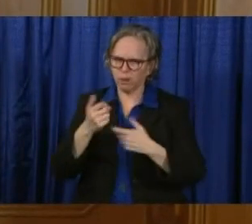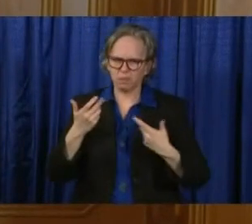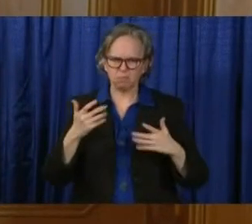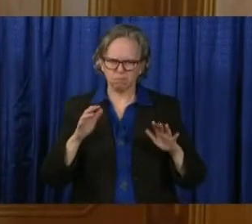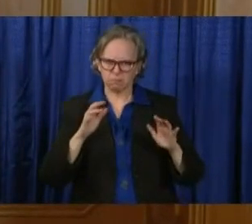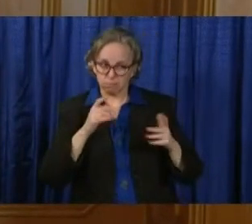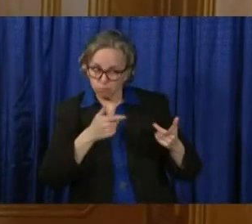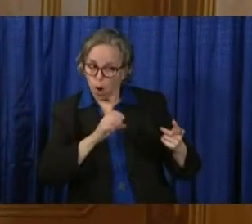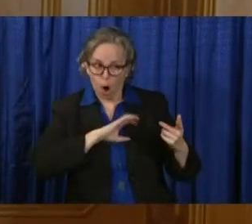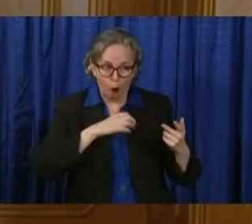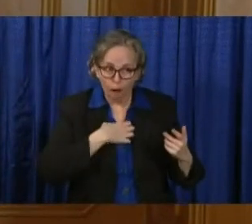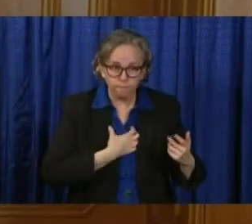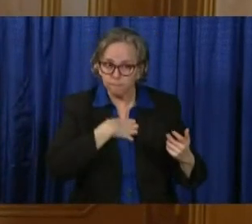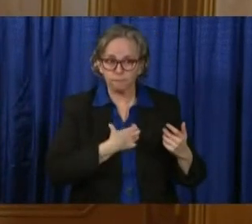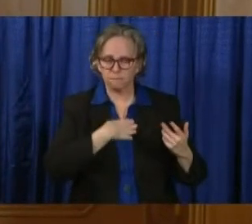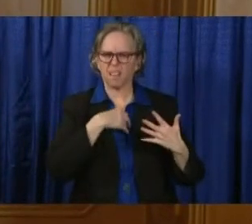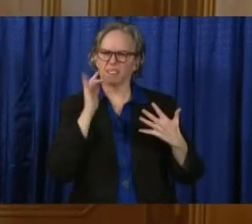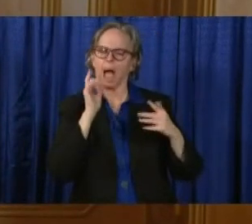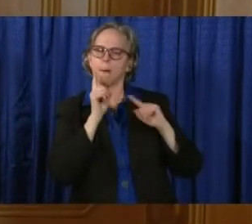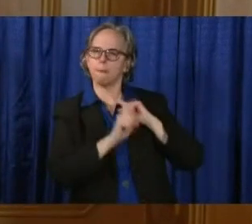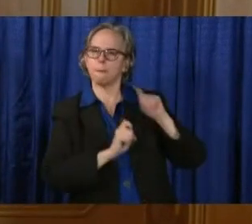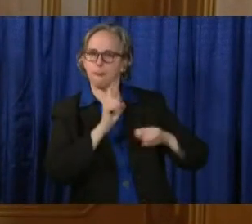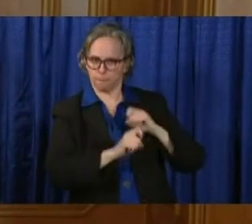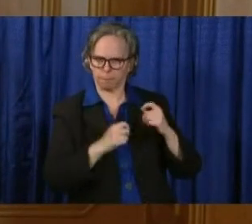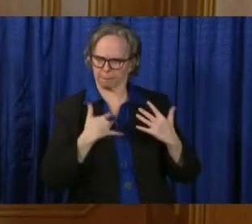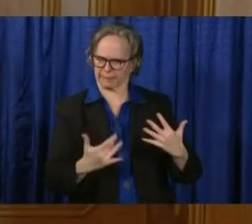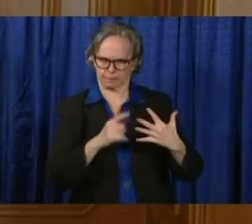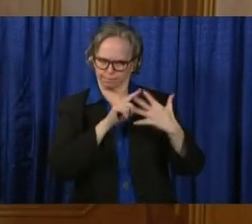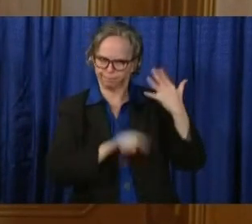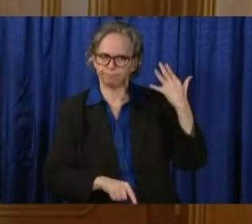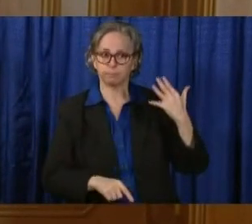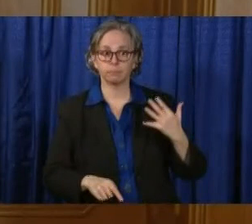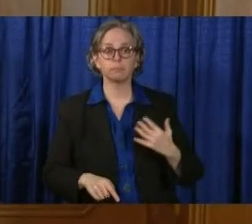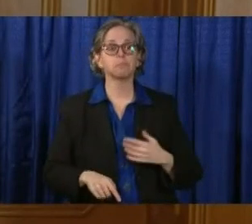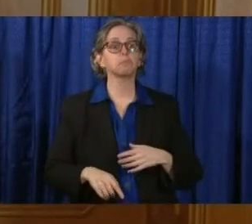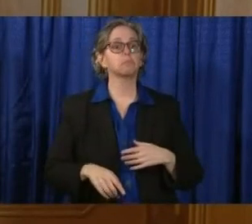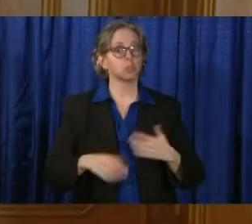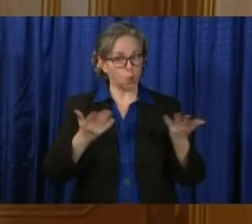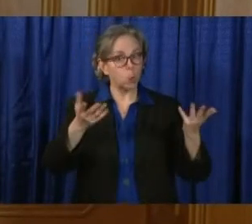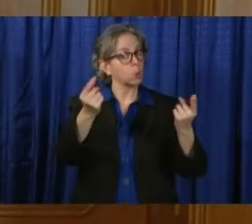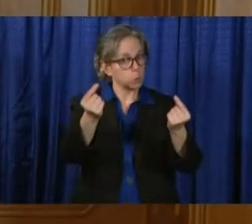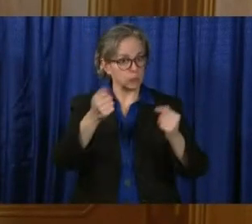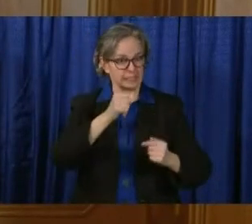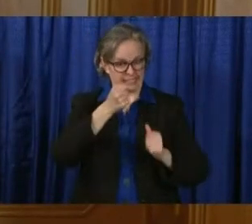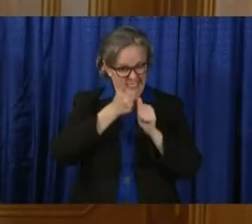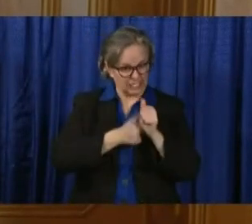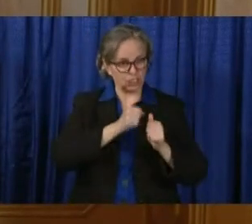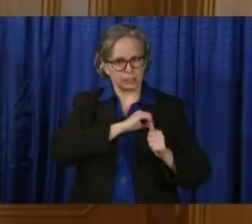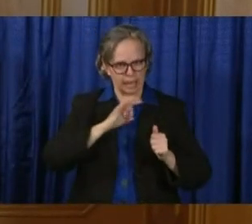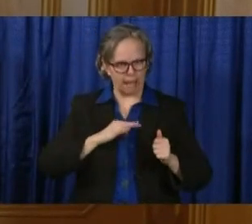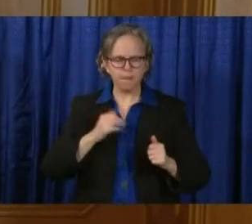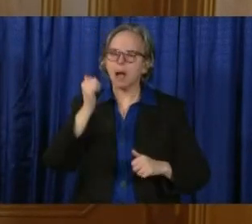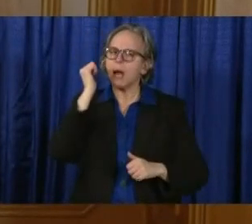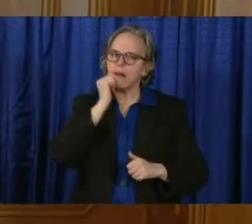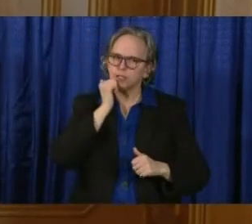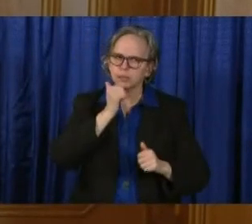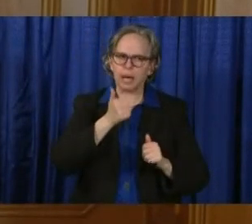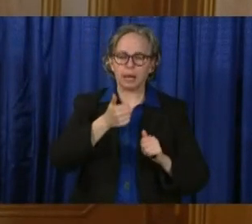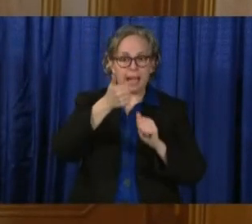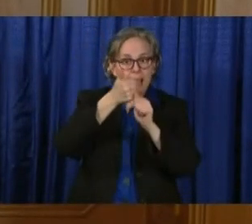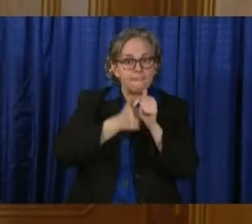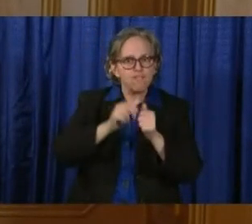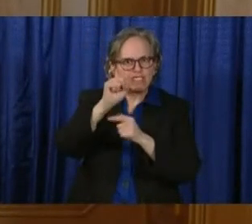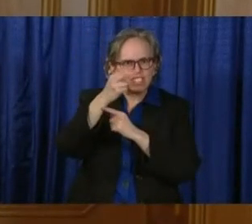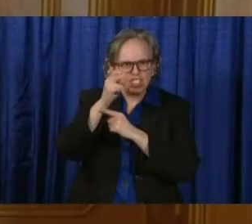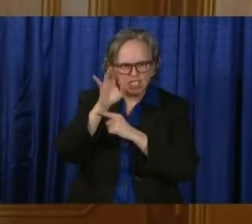etc. Each one was interviewed as they came in, every day, every shift. On March 18th,